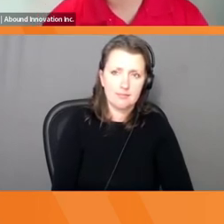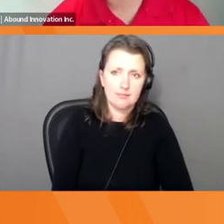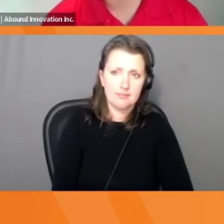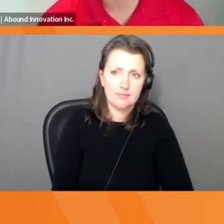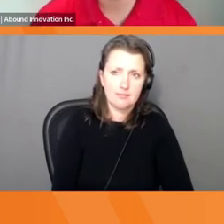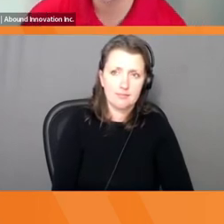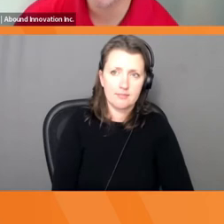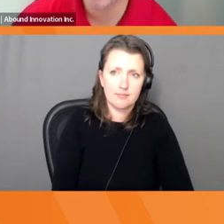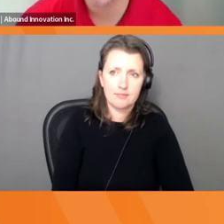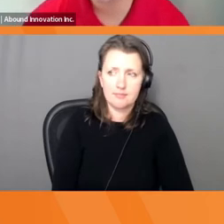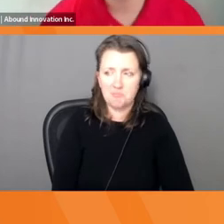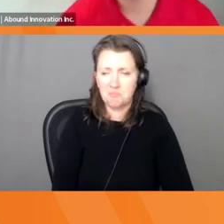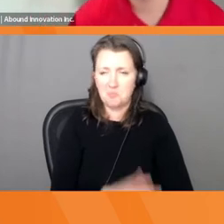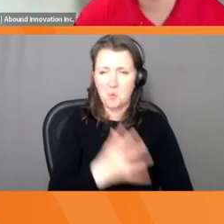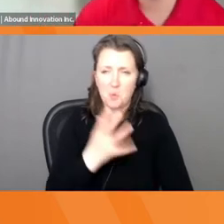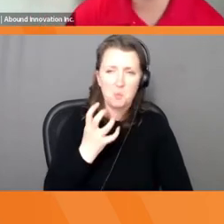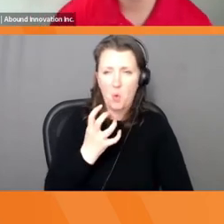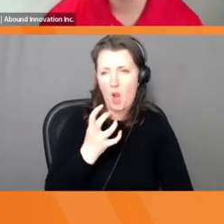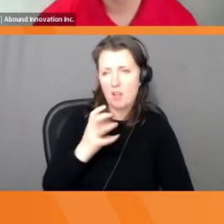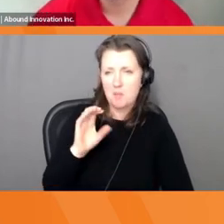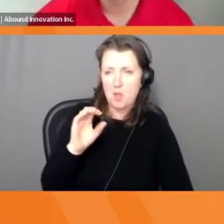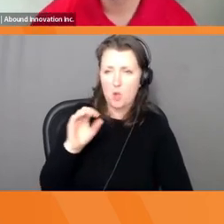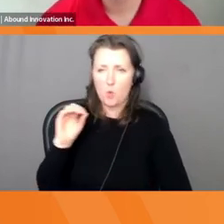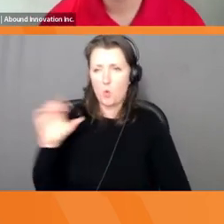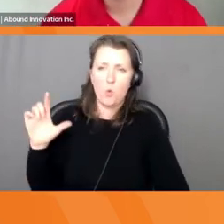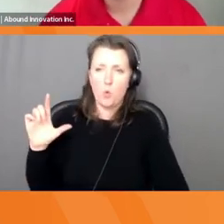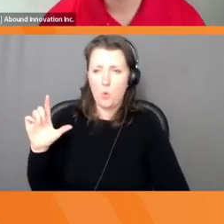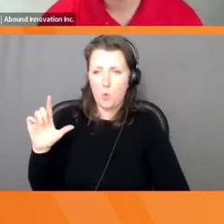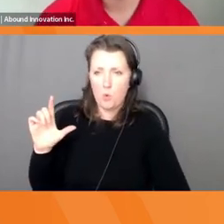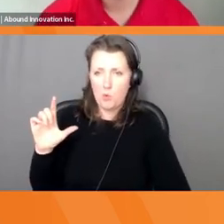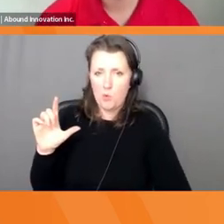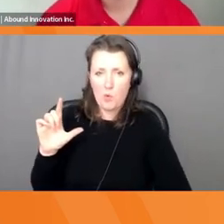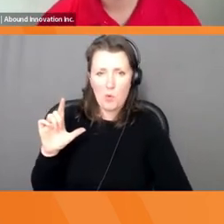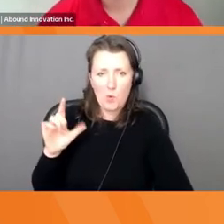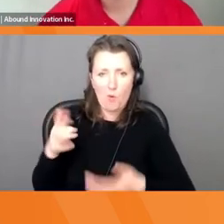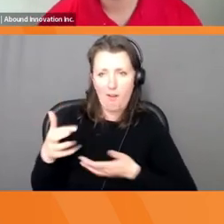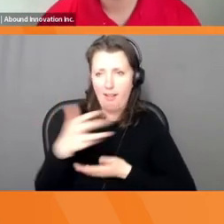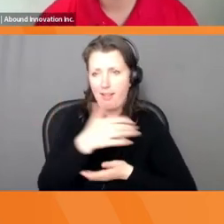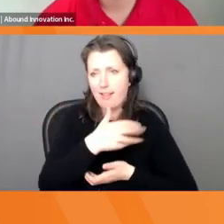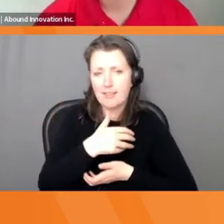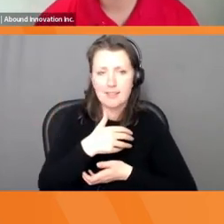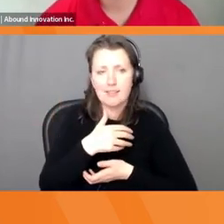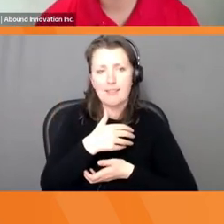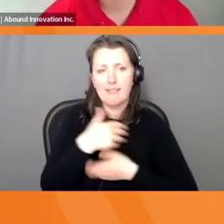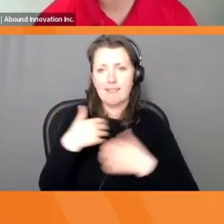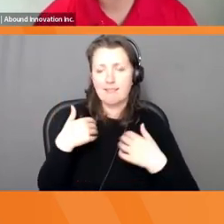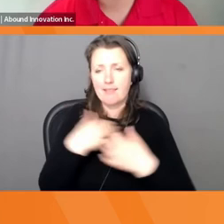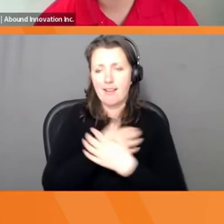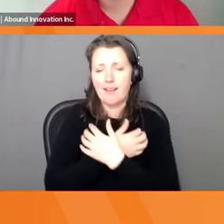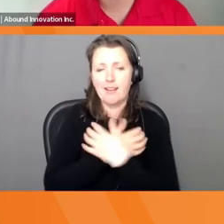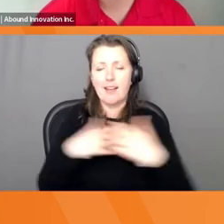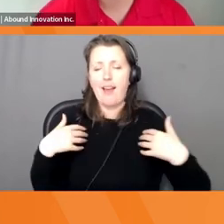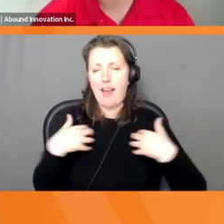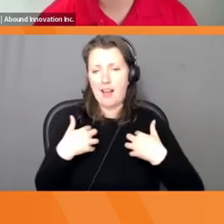Staying cool. Collecting stuffed animals. Entertainment and exercise. Then came kids.